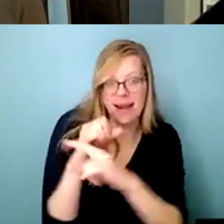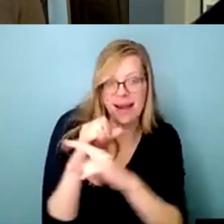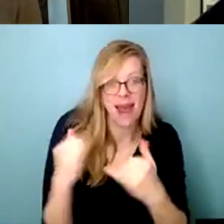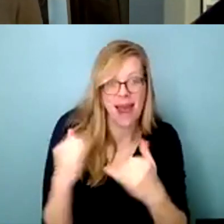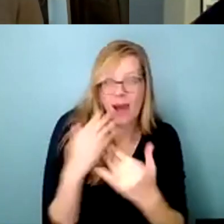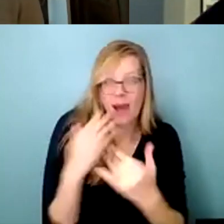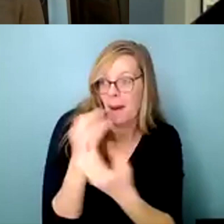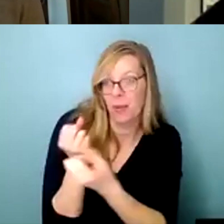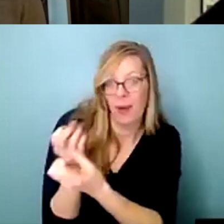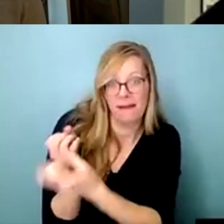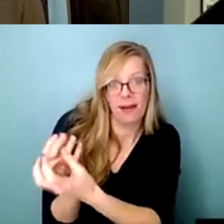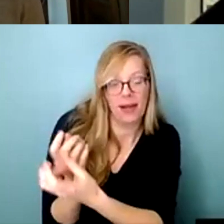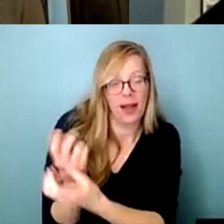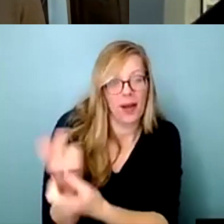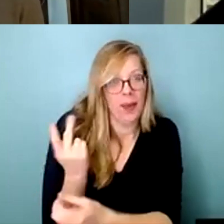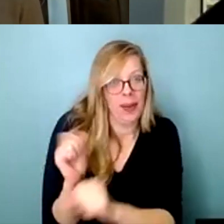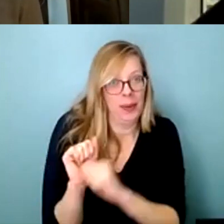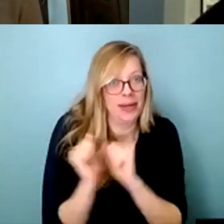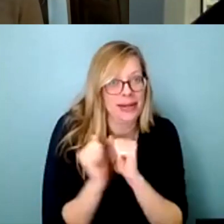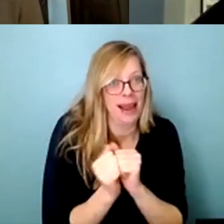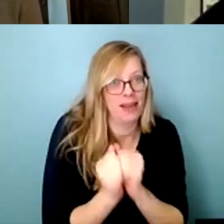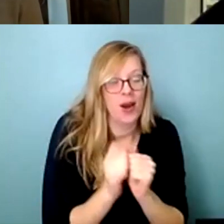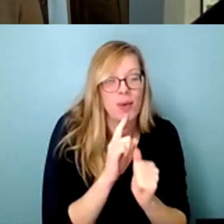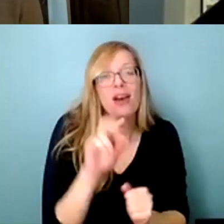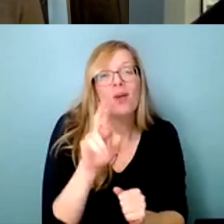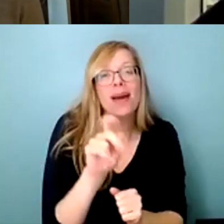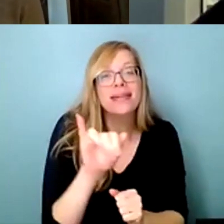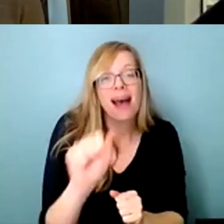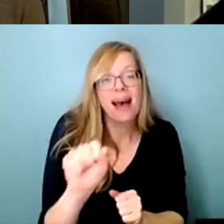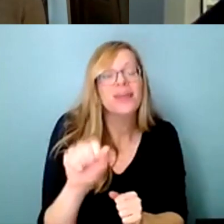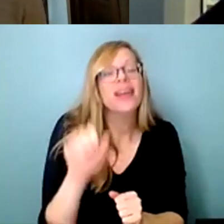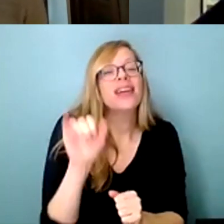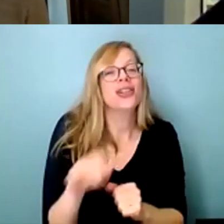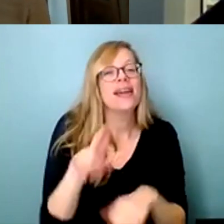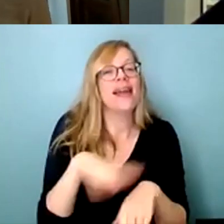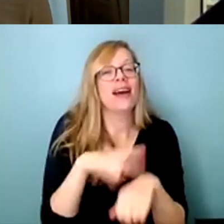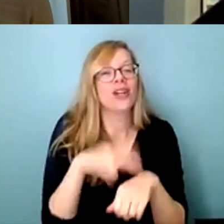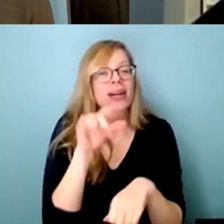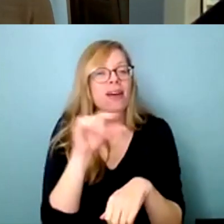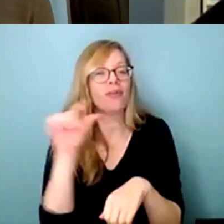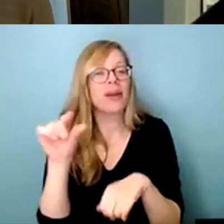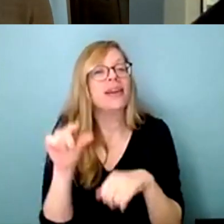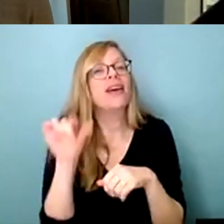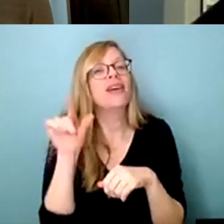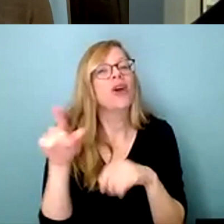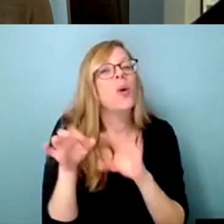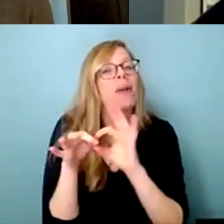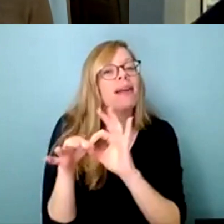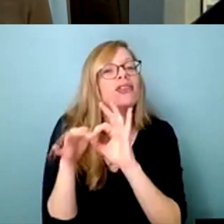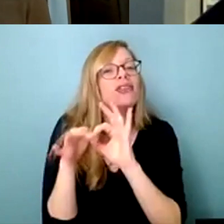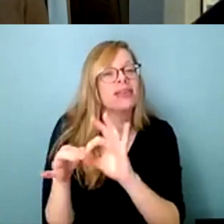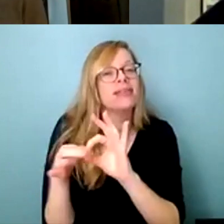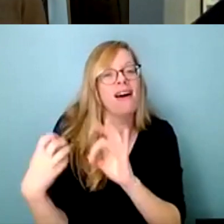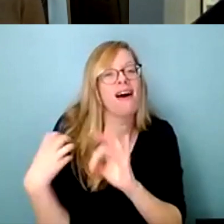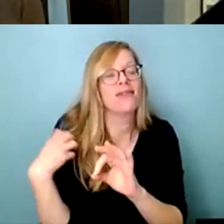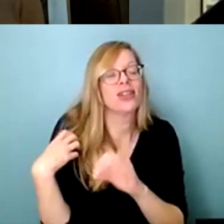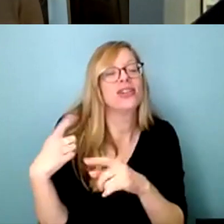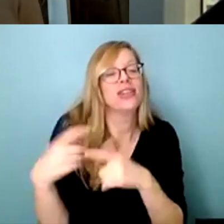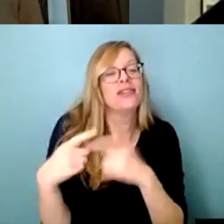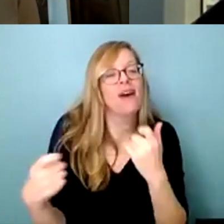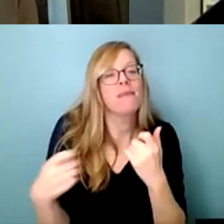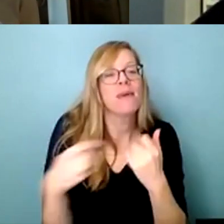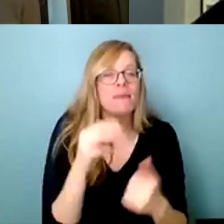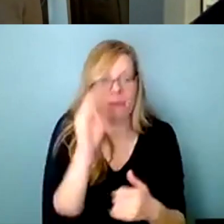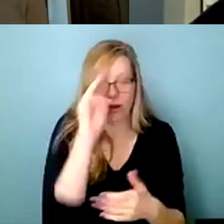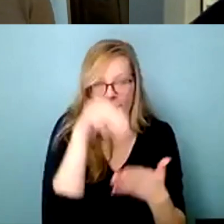chance to to work together because race is our national government relations director uh and it's based out of montreal uh so race i'm going to pass it off to